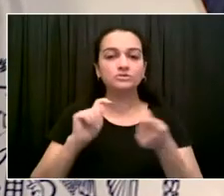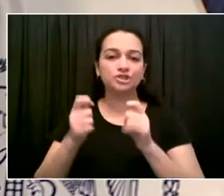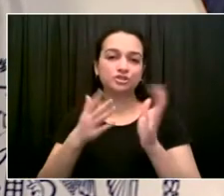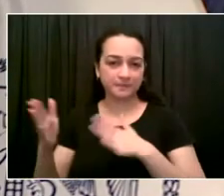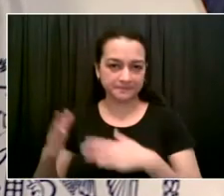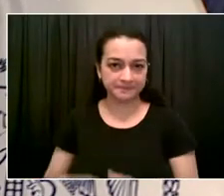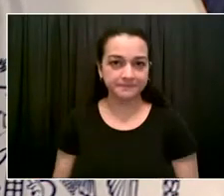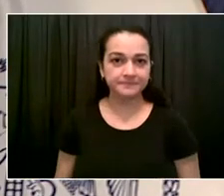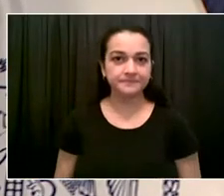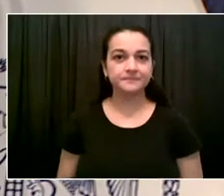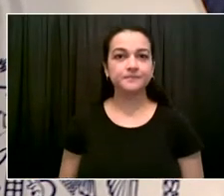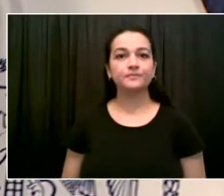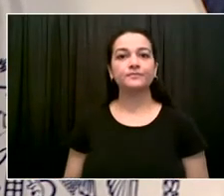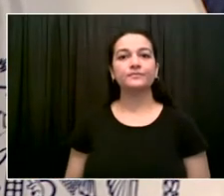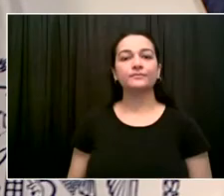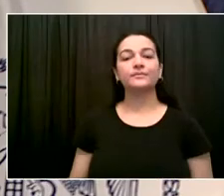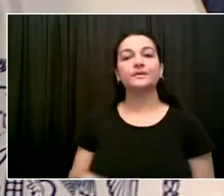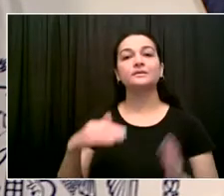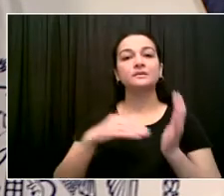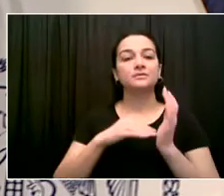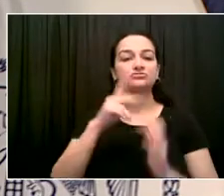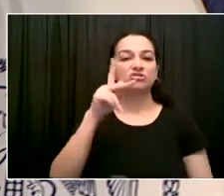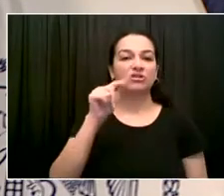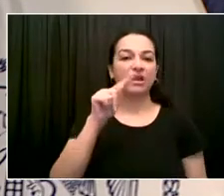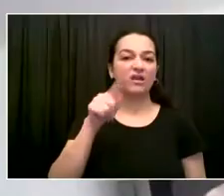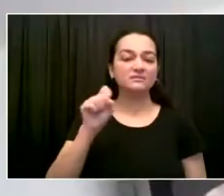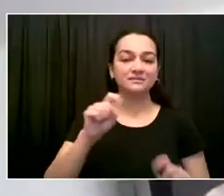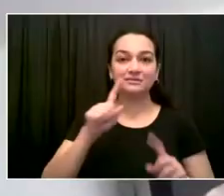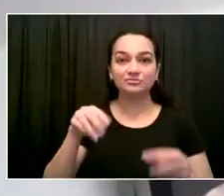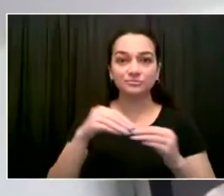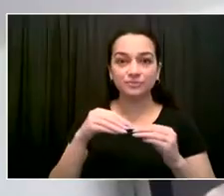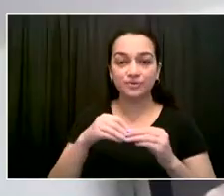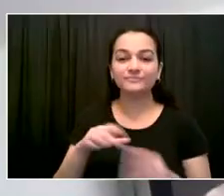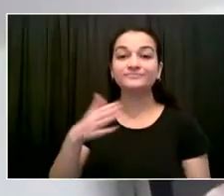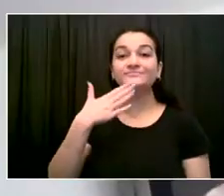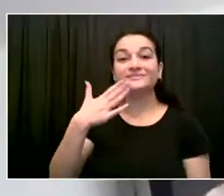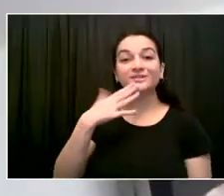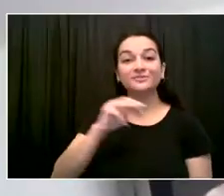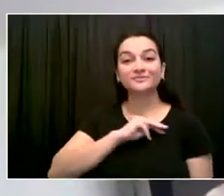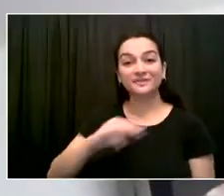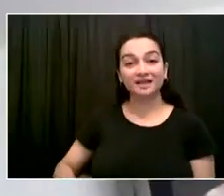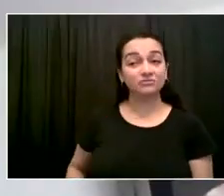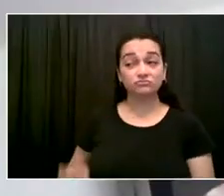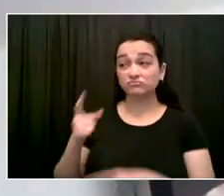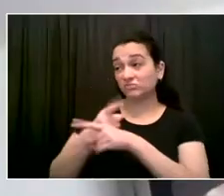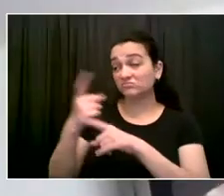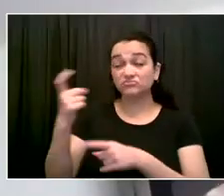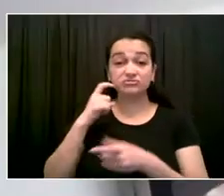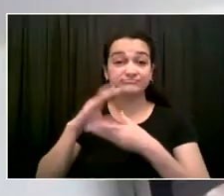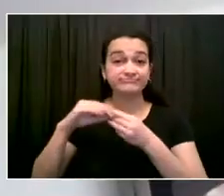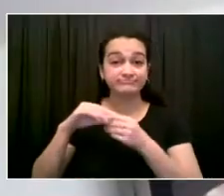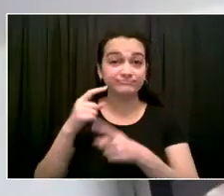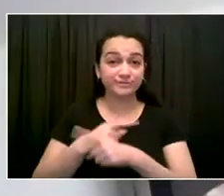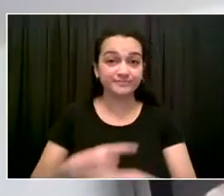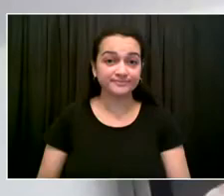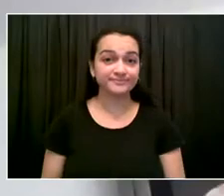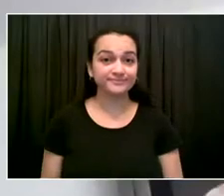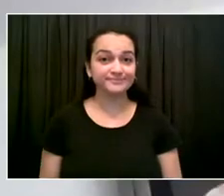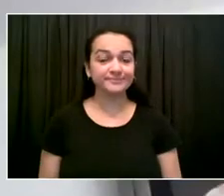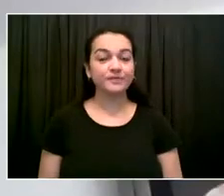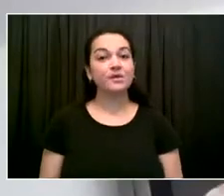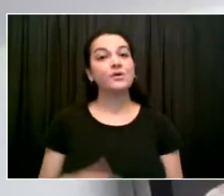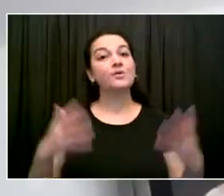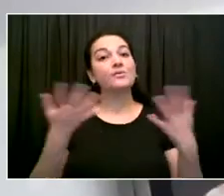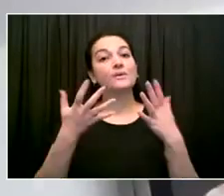Sir, I think you've included all of the very important points on this. I think you've said it very well.